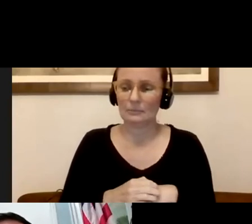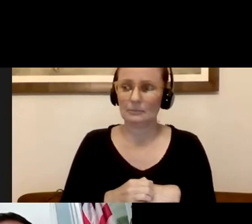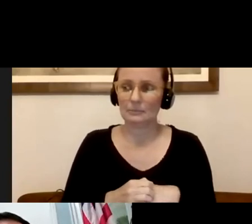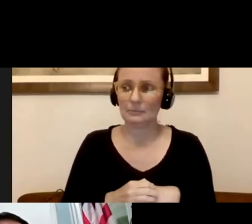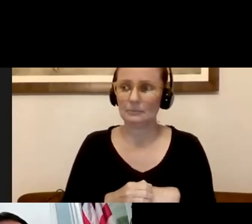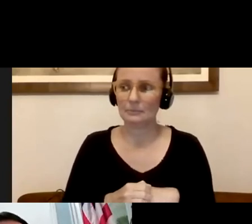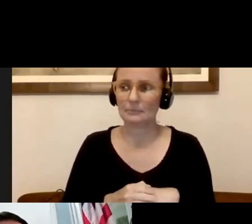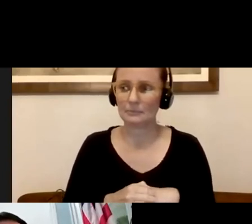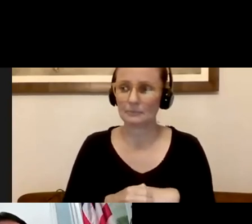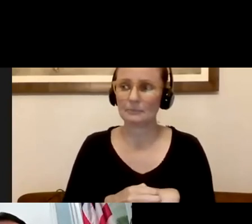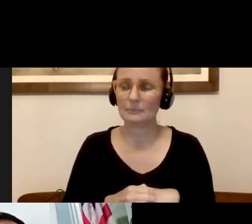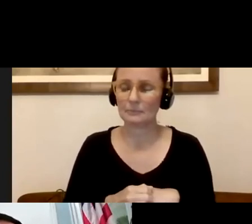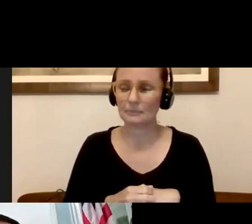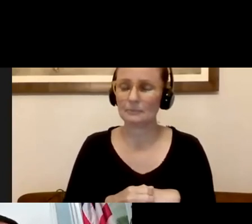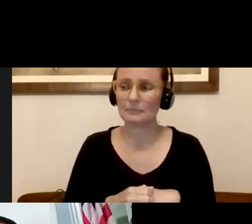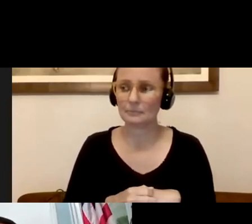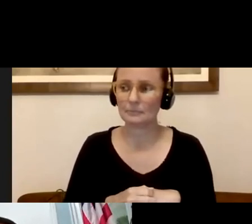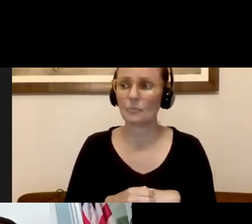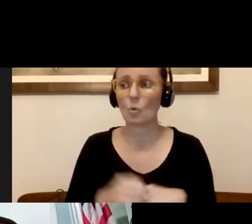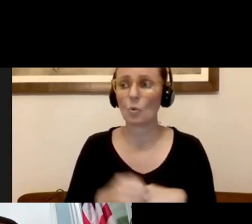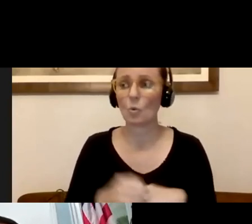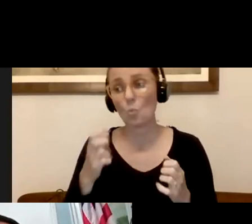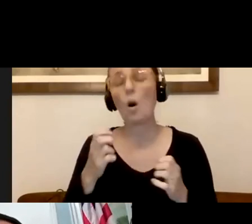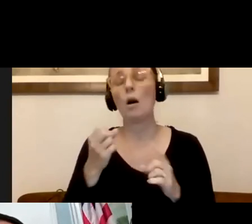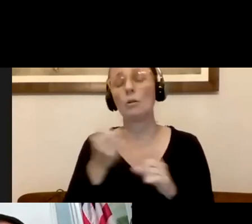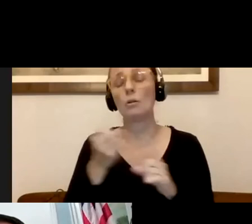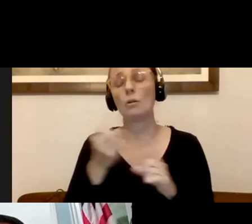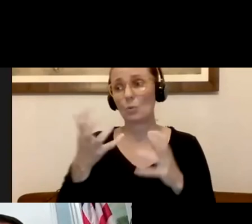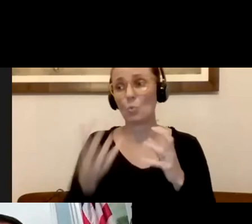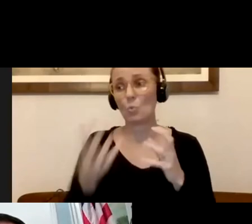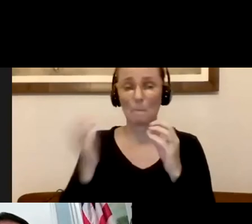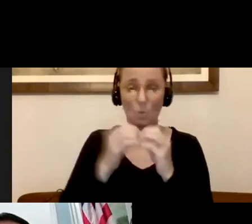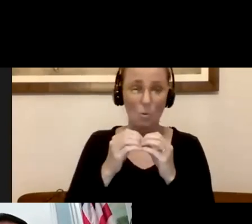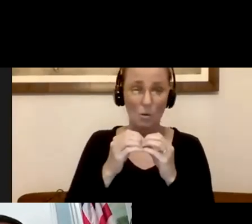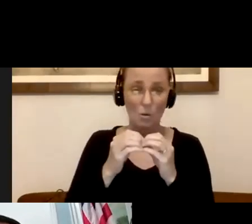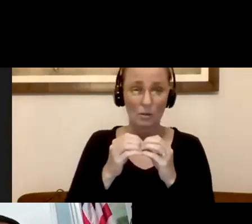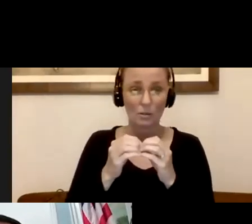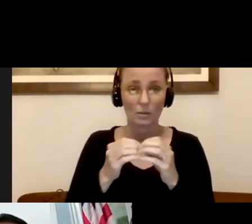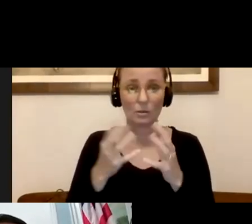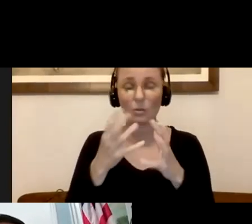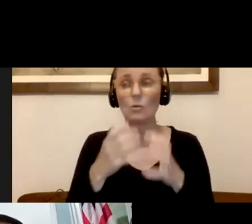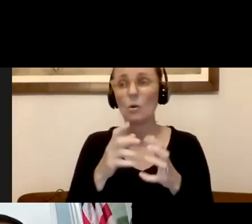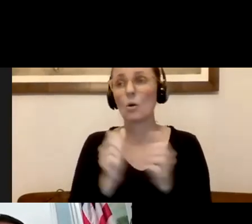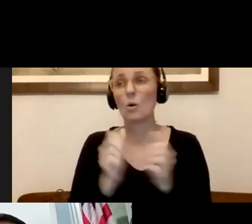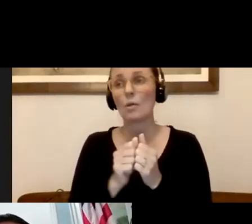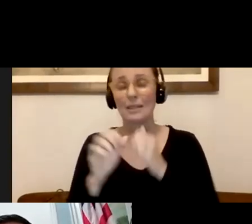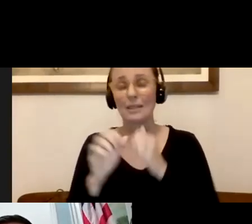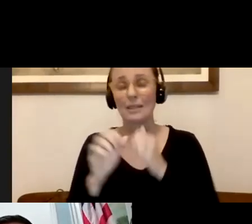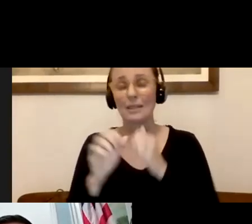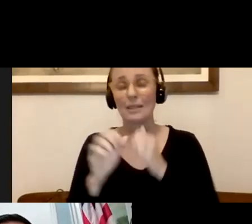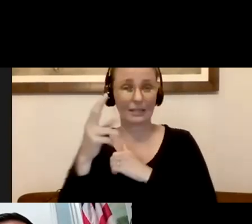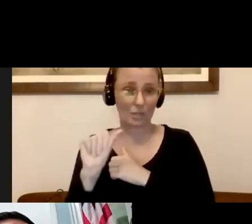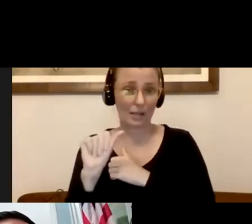So, uh, we have a plan in place to expand that, not just in Summerville, uh, but with the region and the Cambridge hospital, Cambridge out the line safety net.